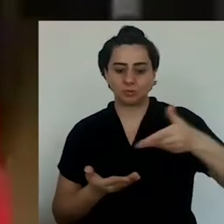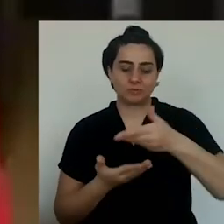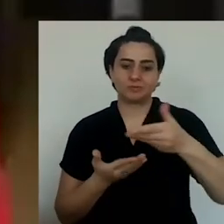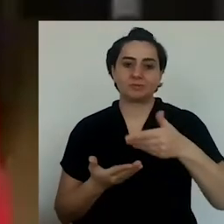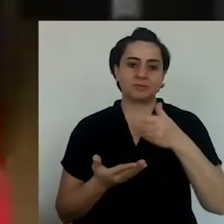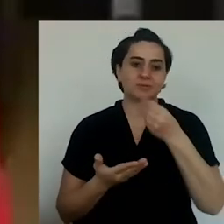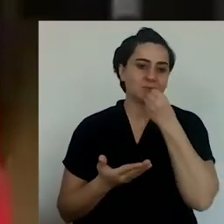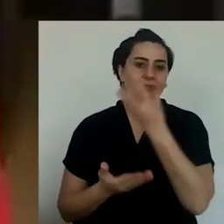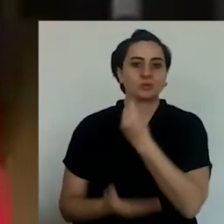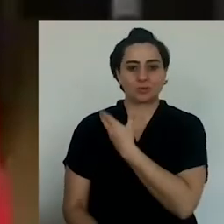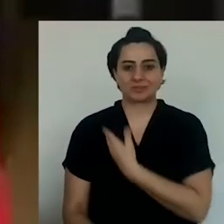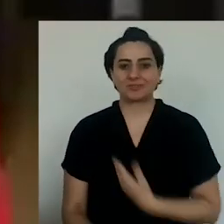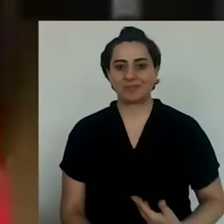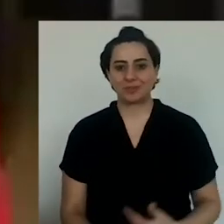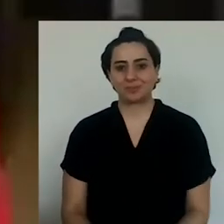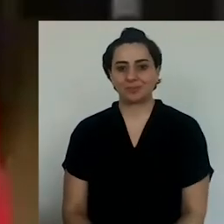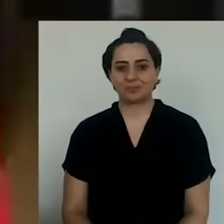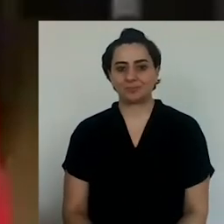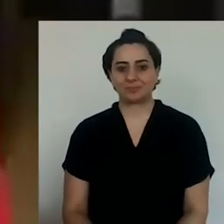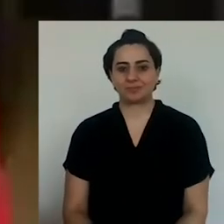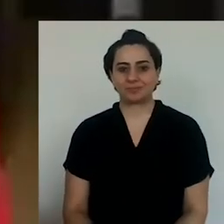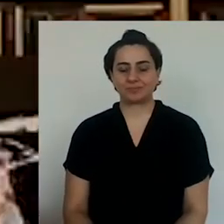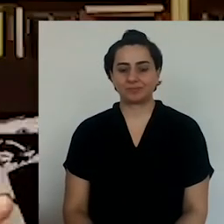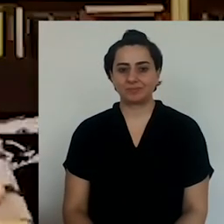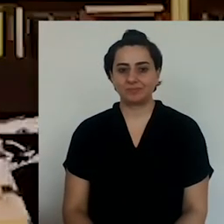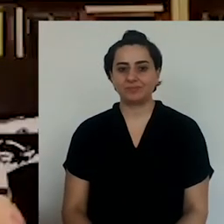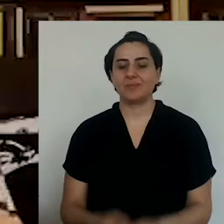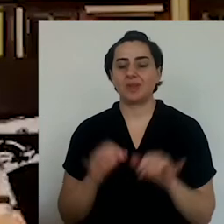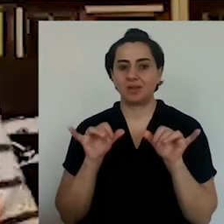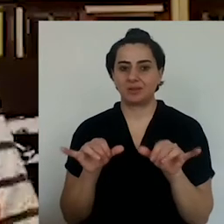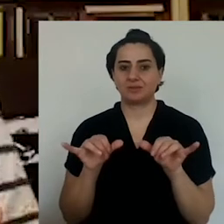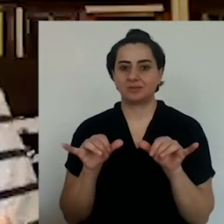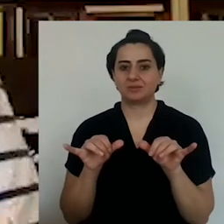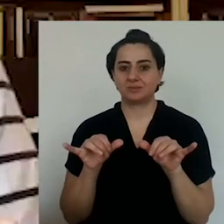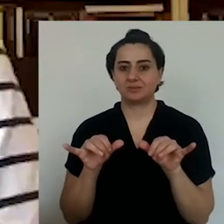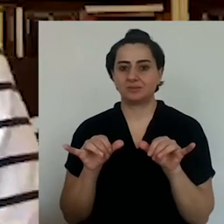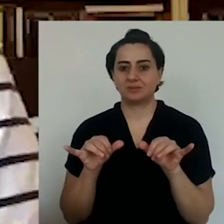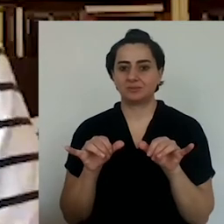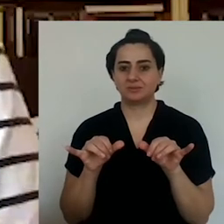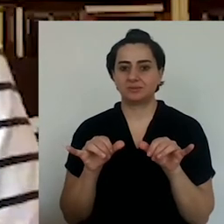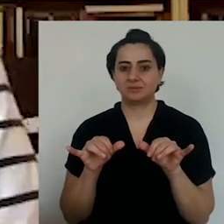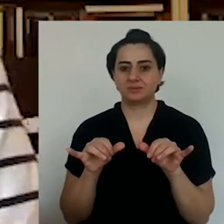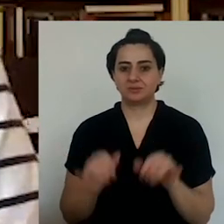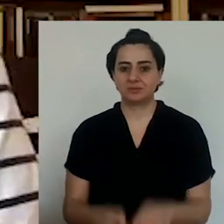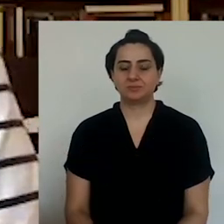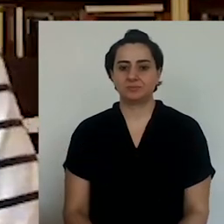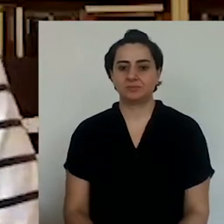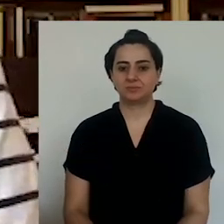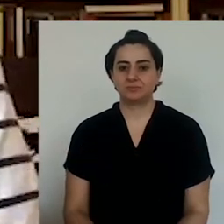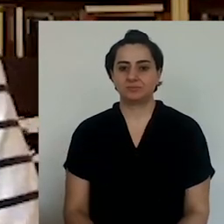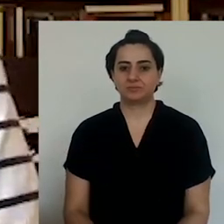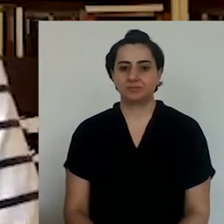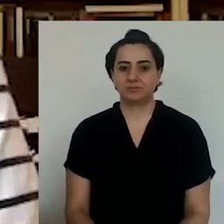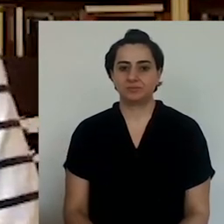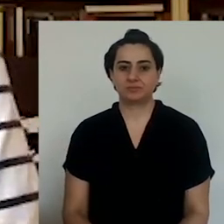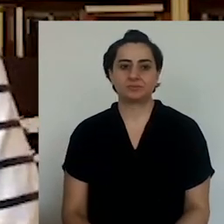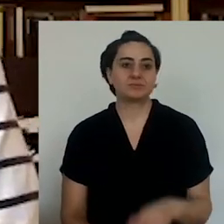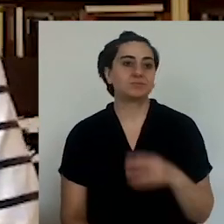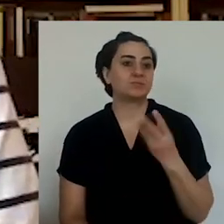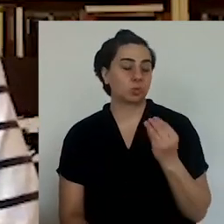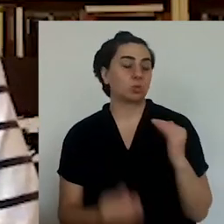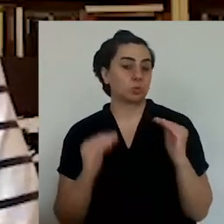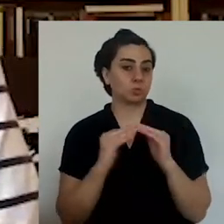Well, I really like buying radicos from flower florists